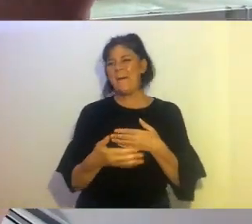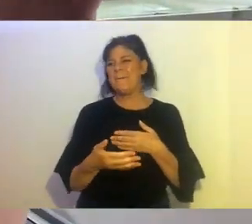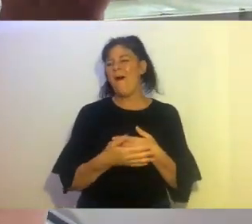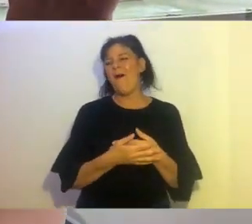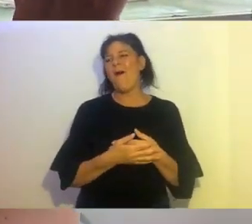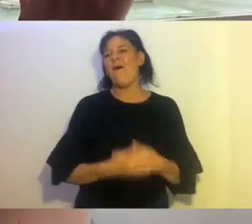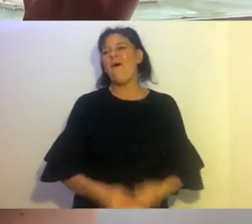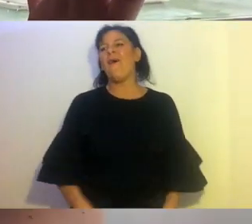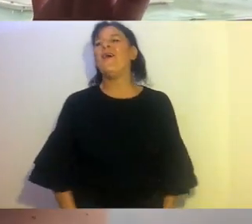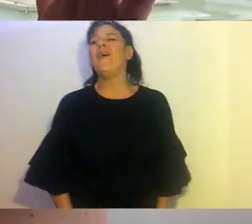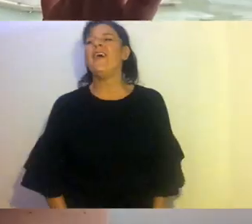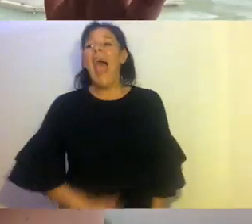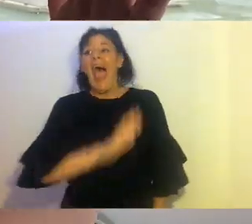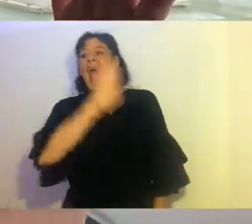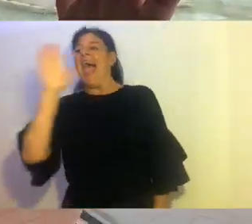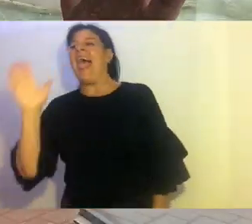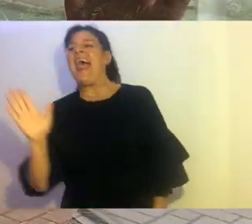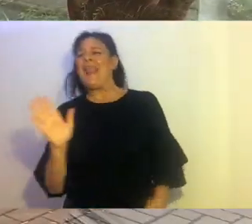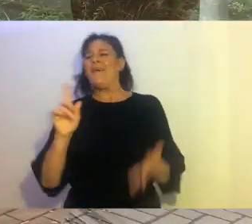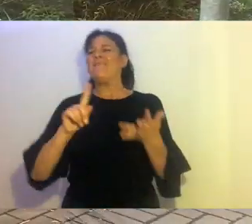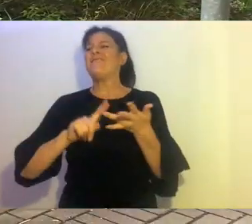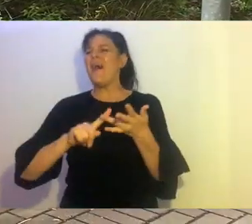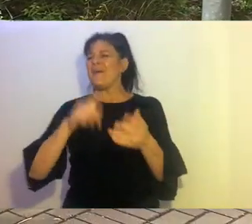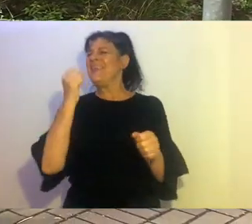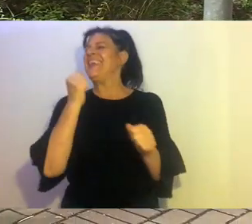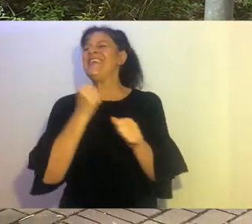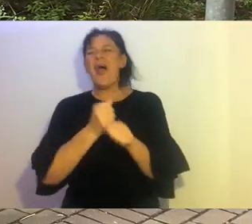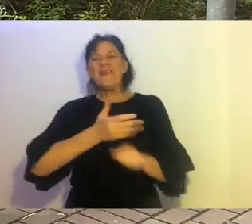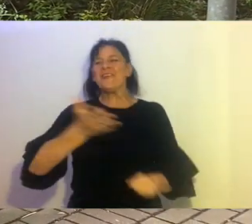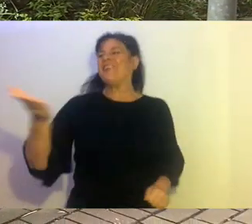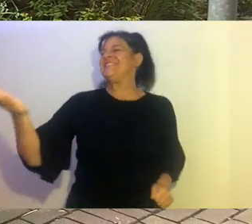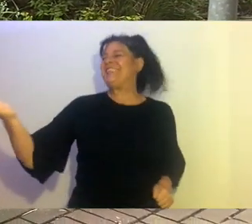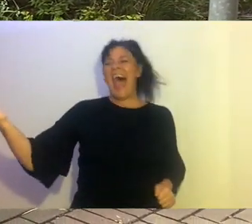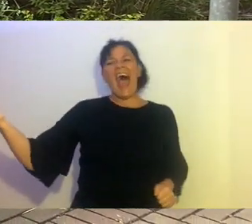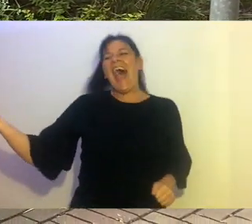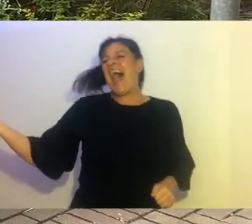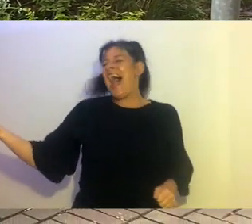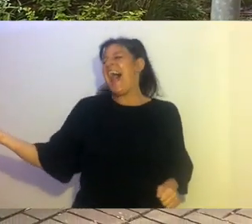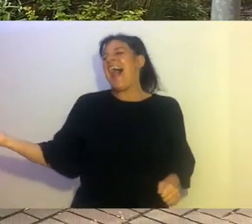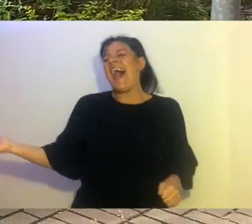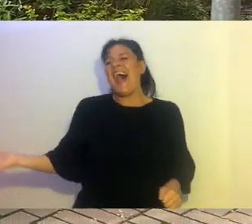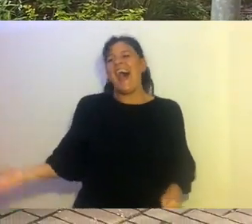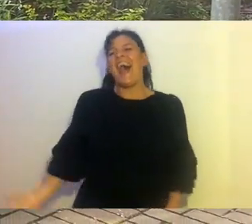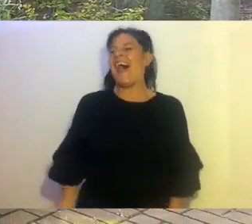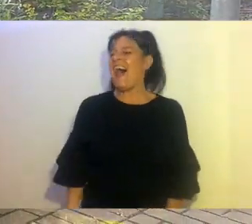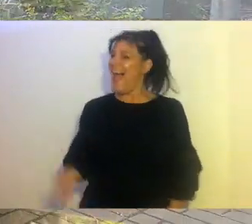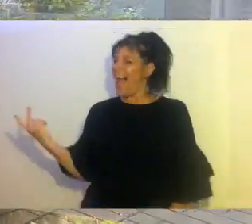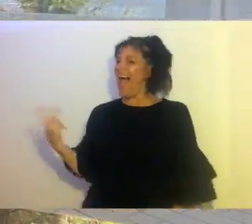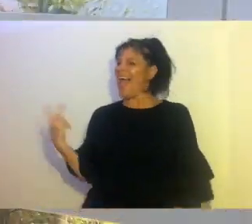all just some more Hello from the Oak Grove College Hello